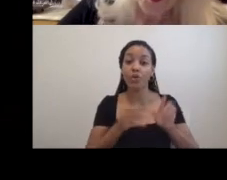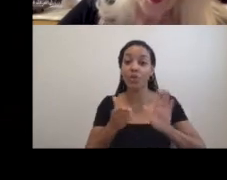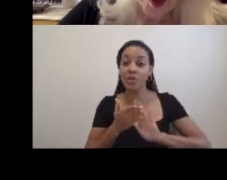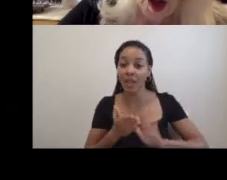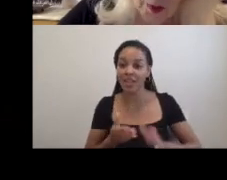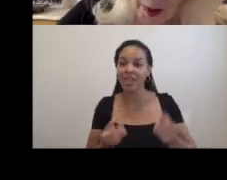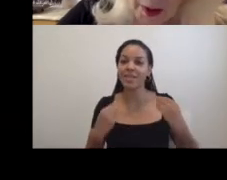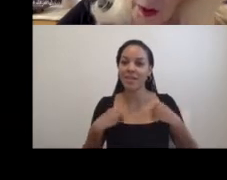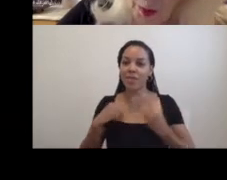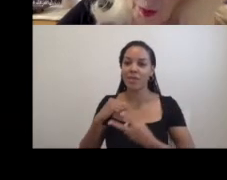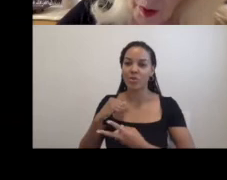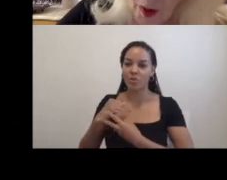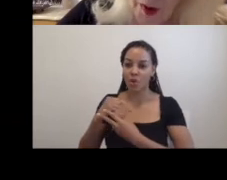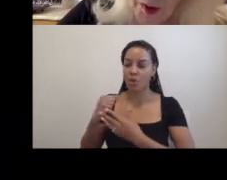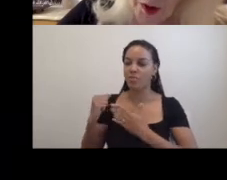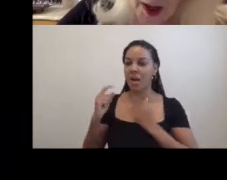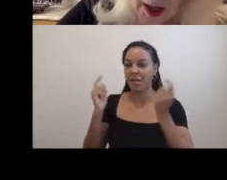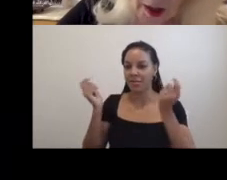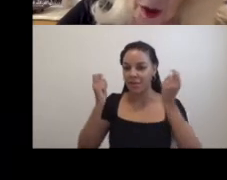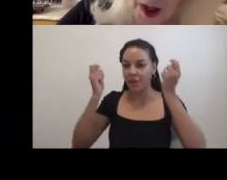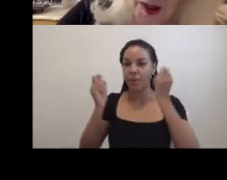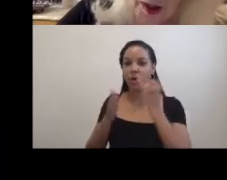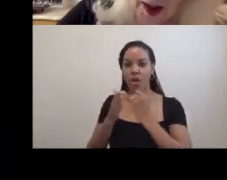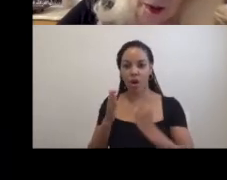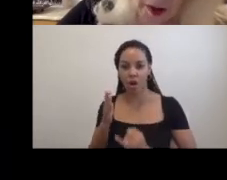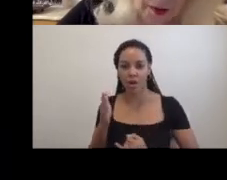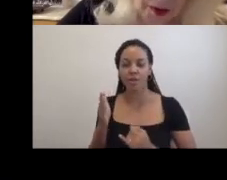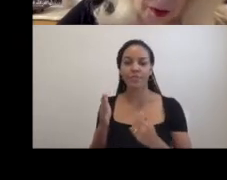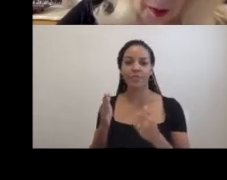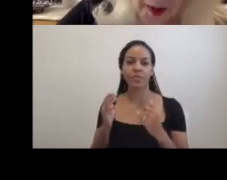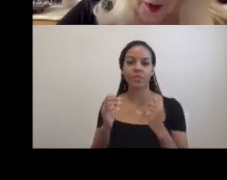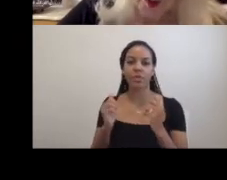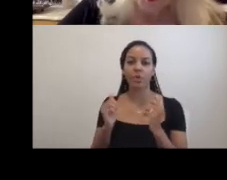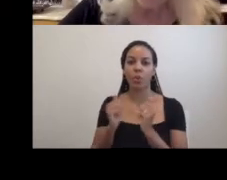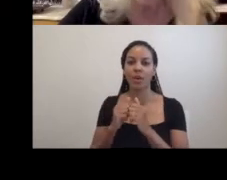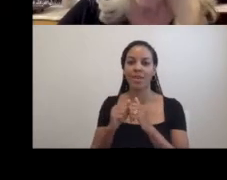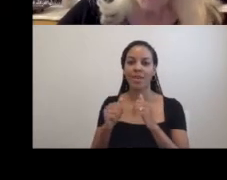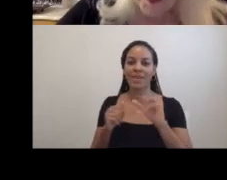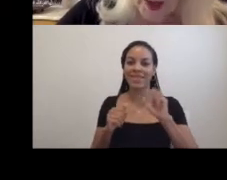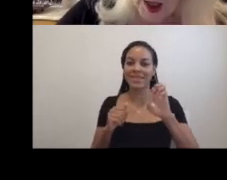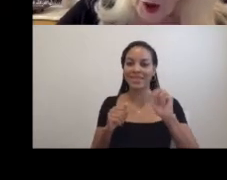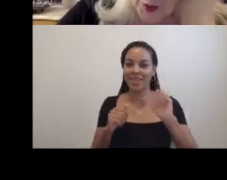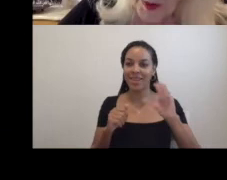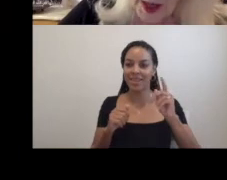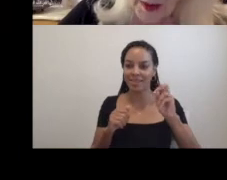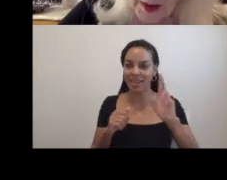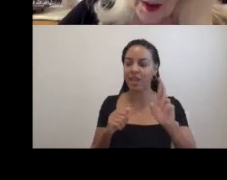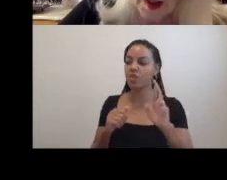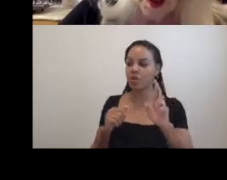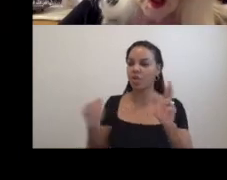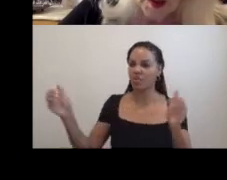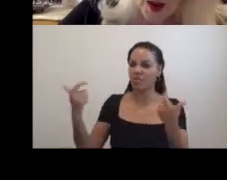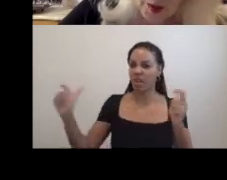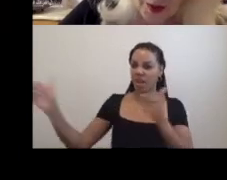of my ceremonial arch in a C container given to me by the Queens Museum to protect it,